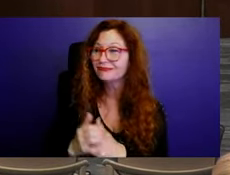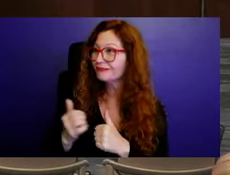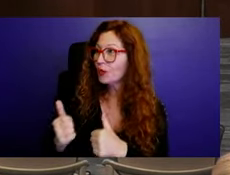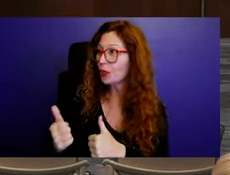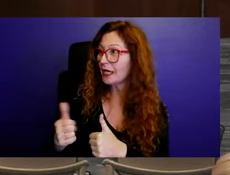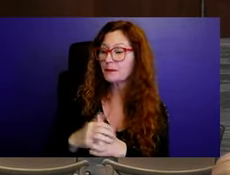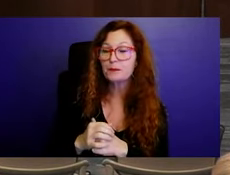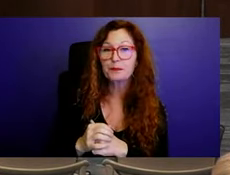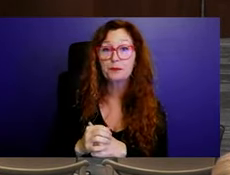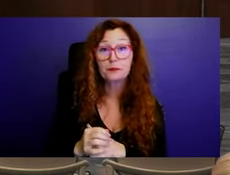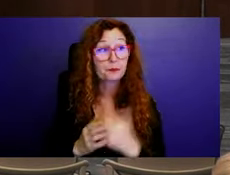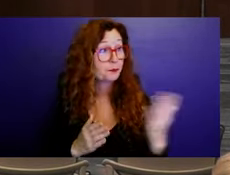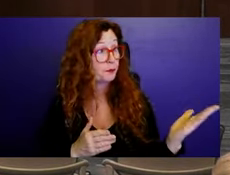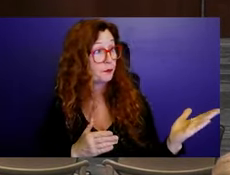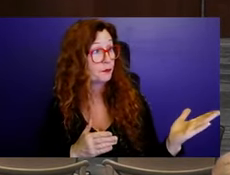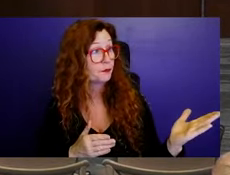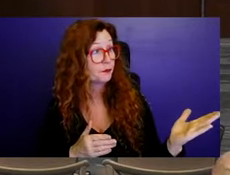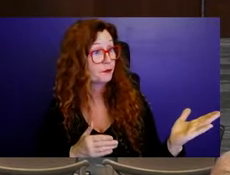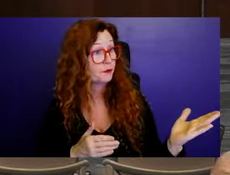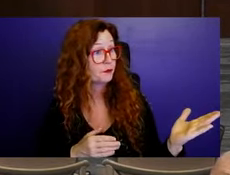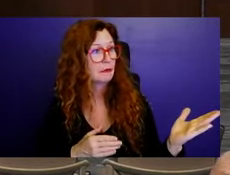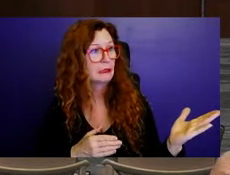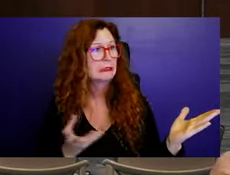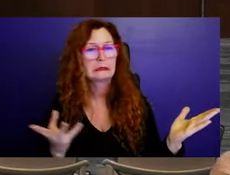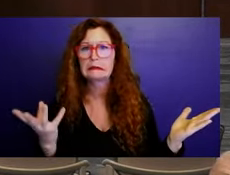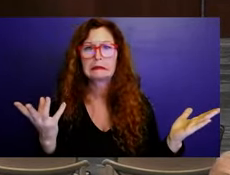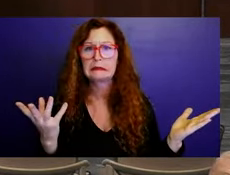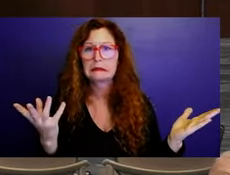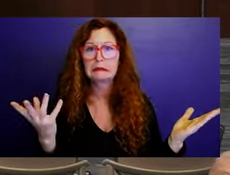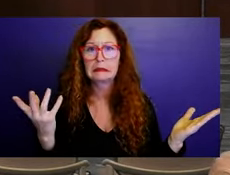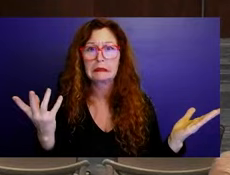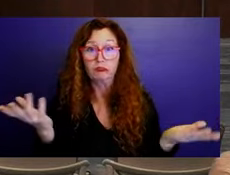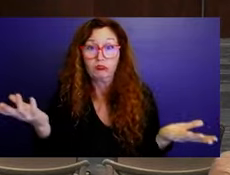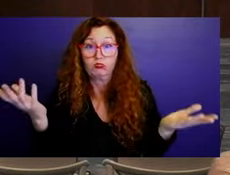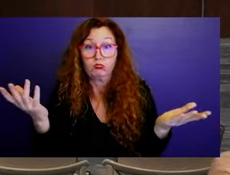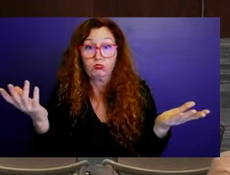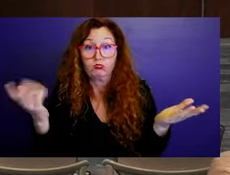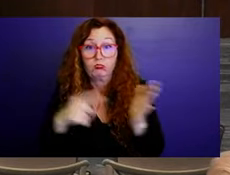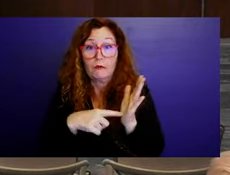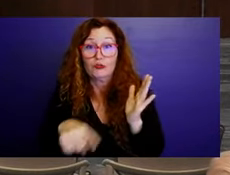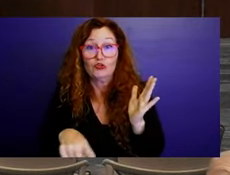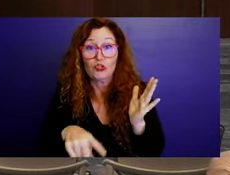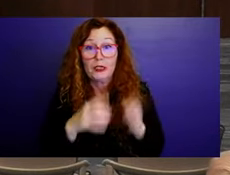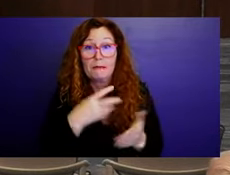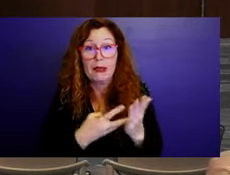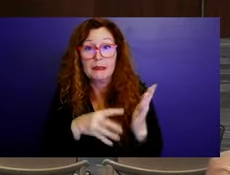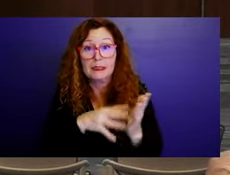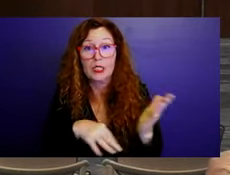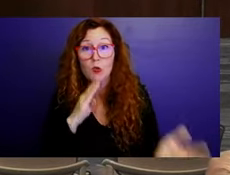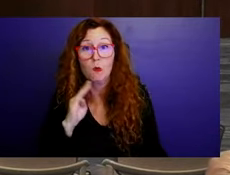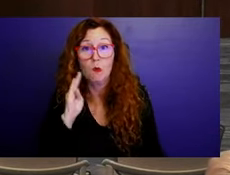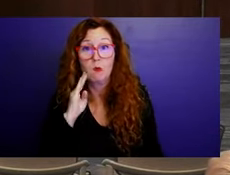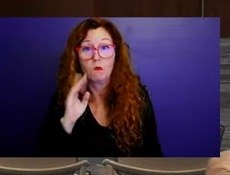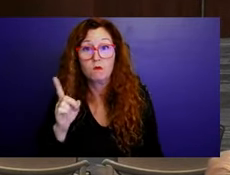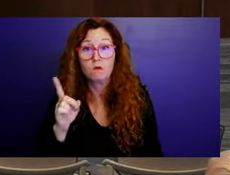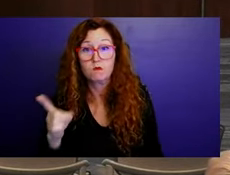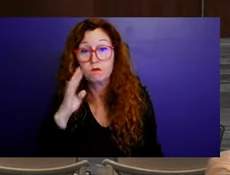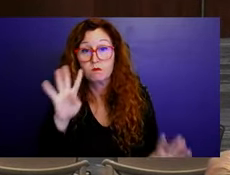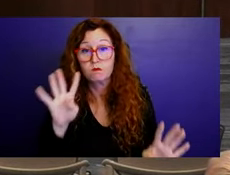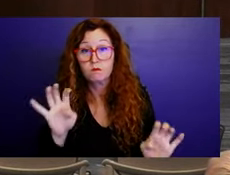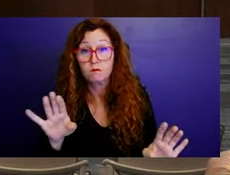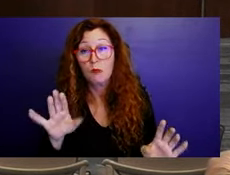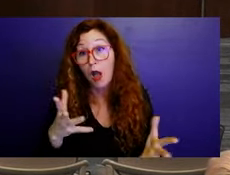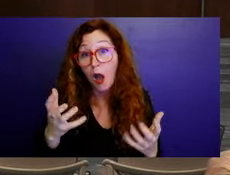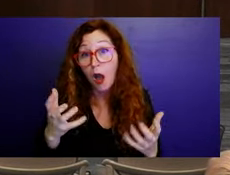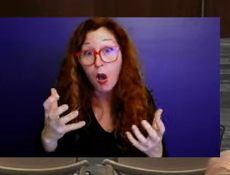commissioner Kelly, I have to look at my home calendar, but it's something that I do want to do. If I don't do it this year, it'll